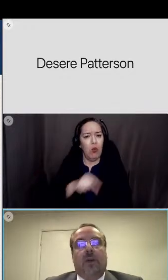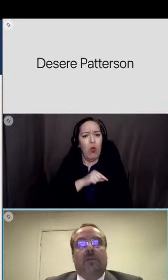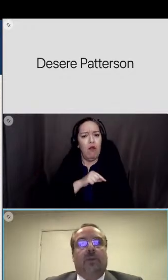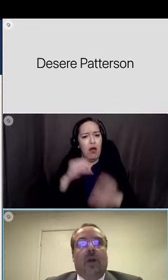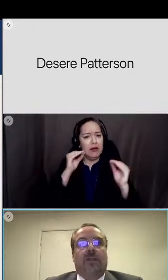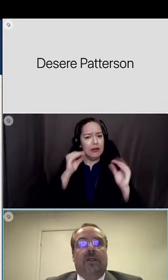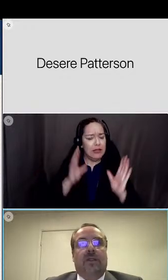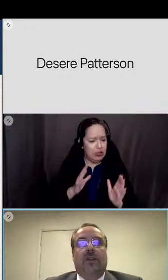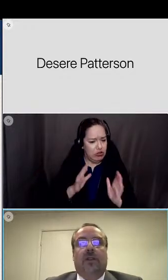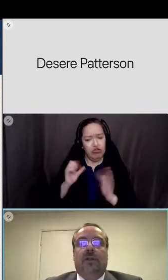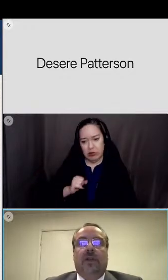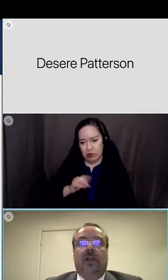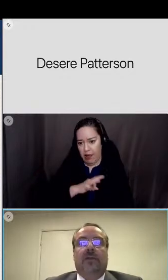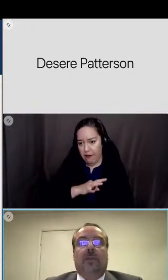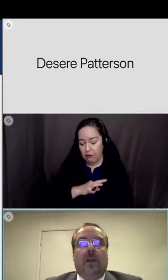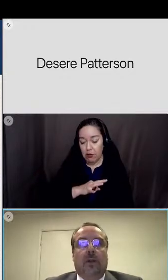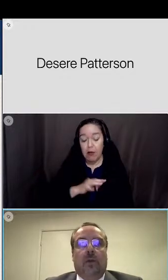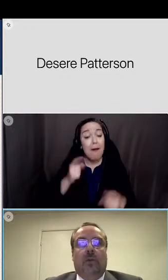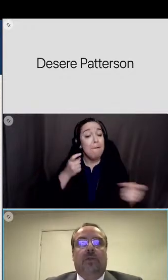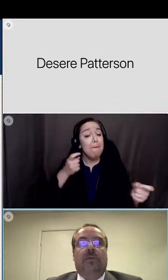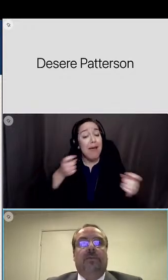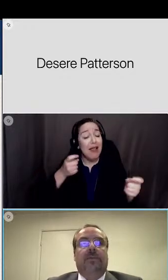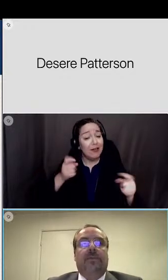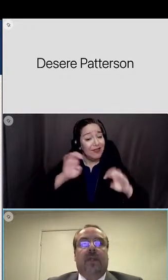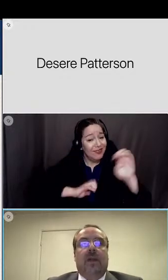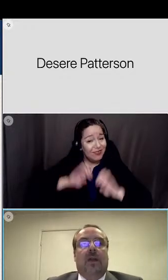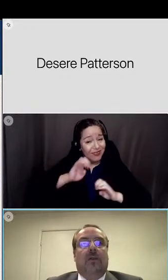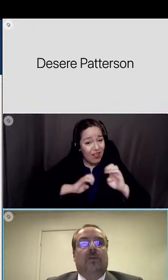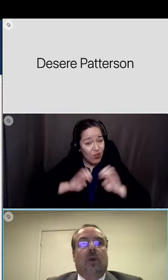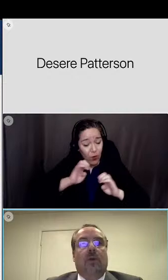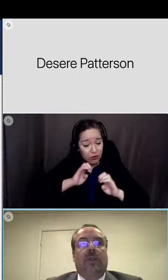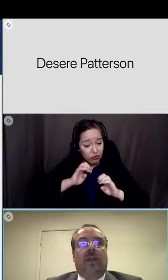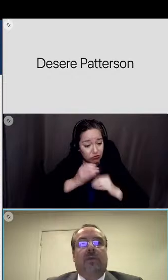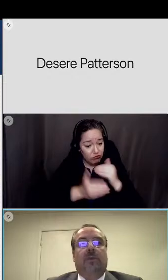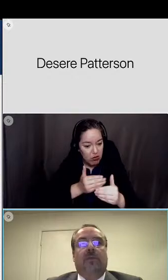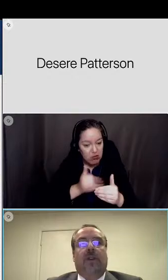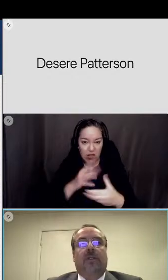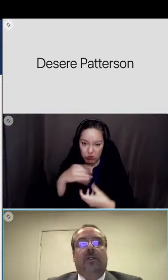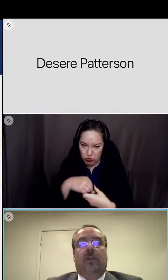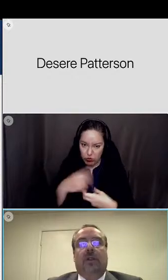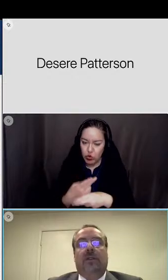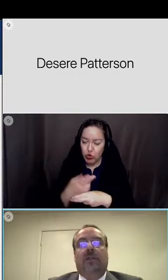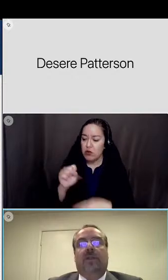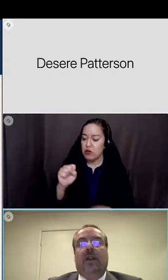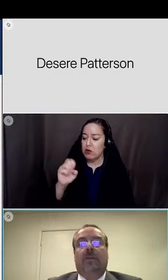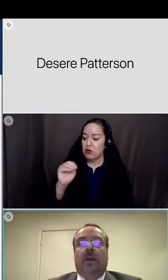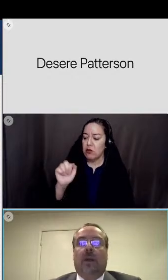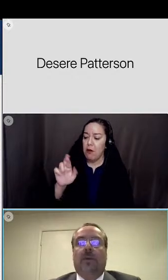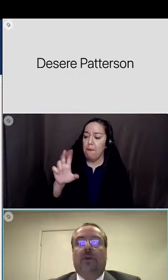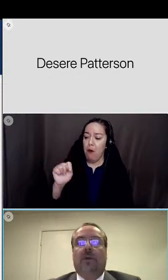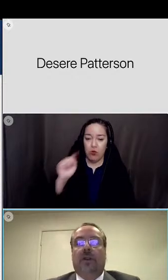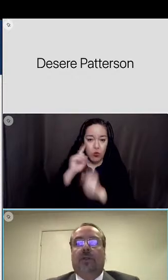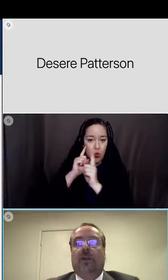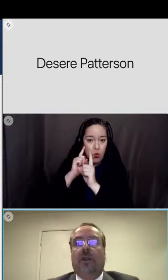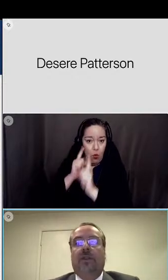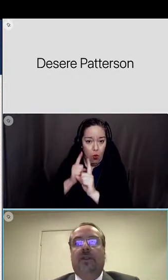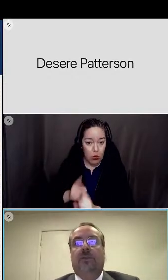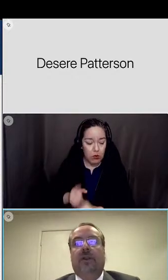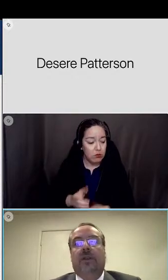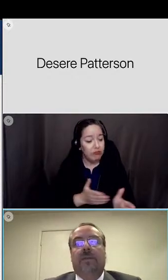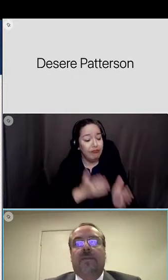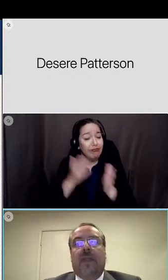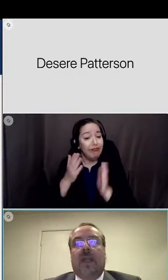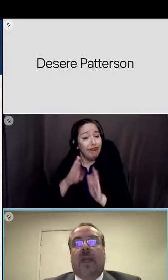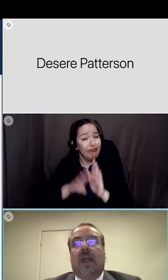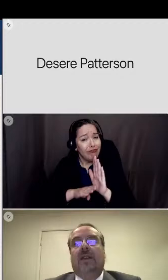evaluation process using smart goals growth in professional development opportunities throughout the